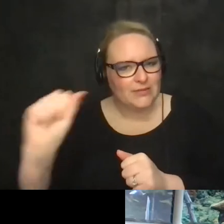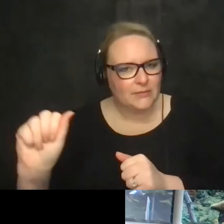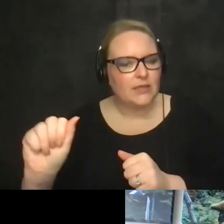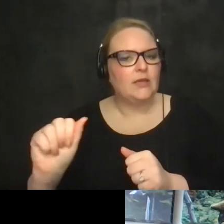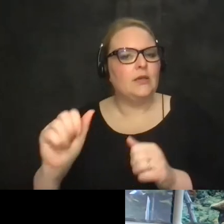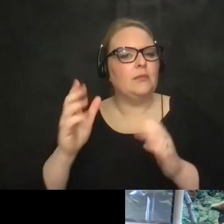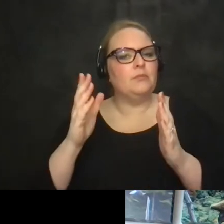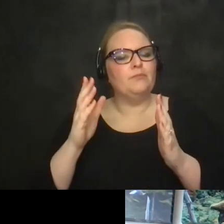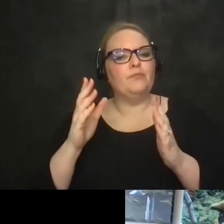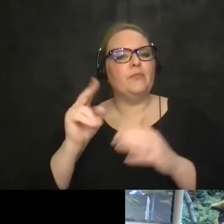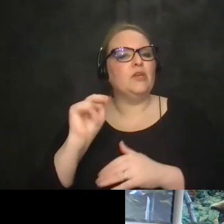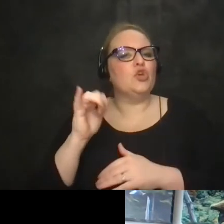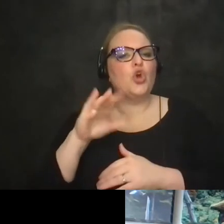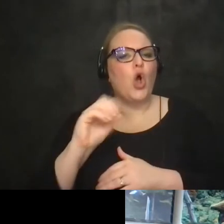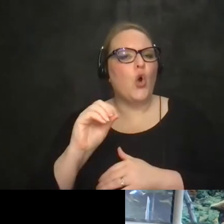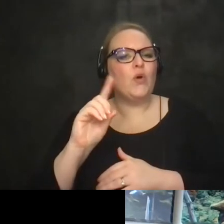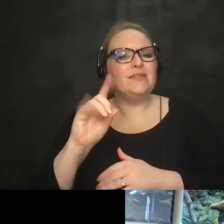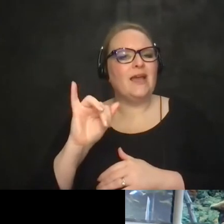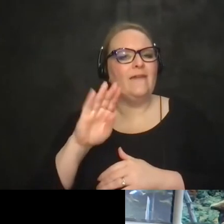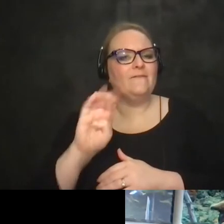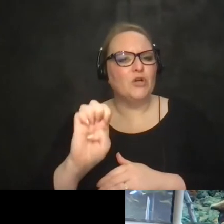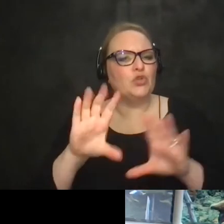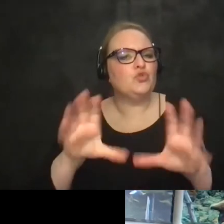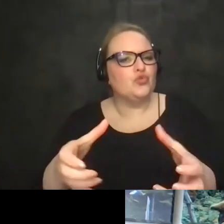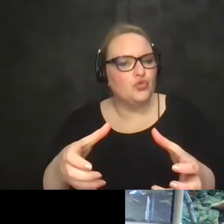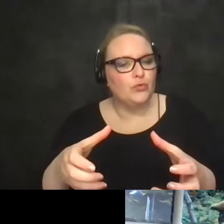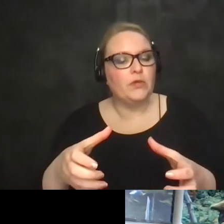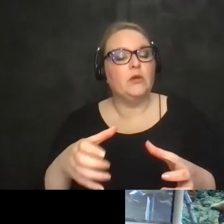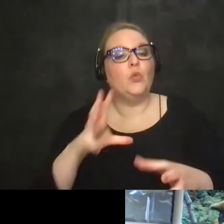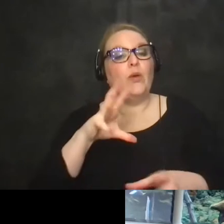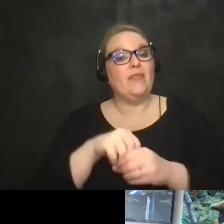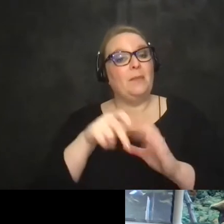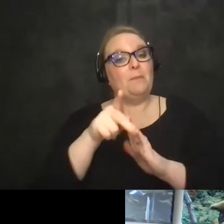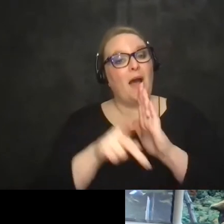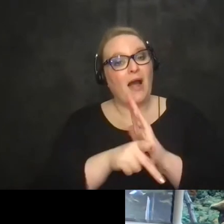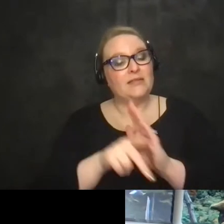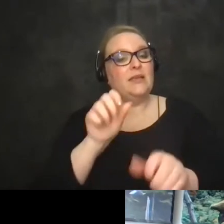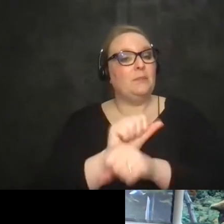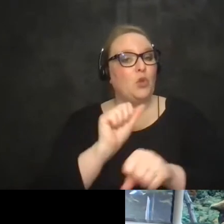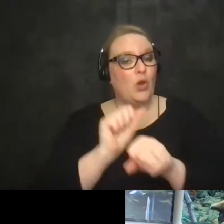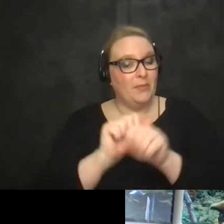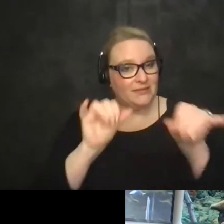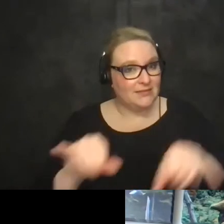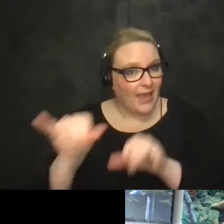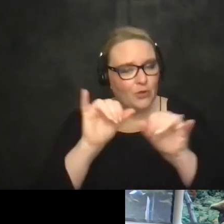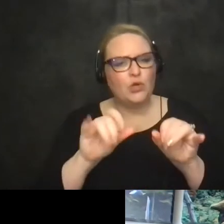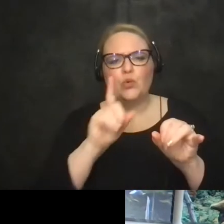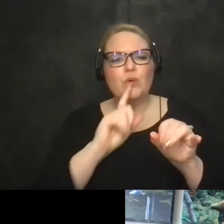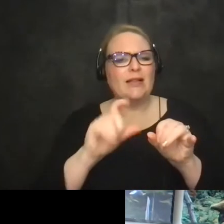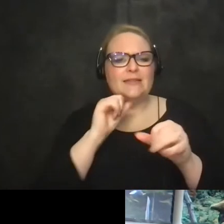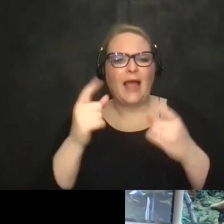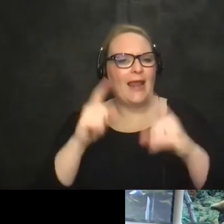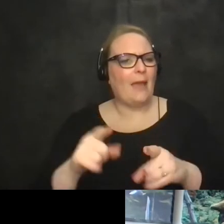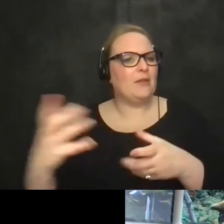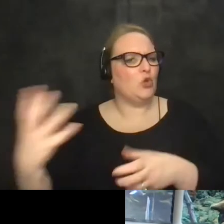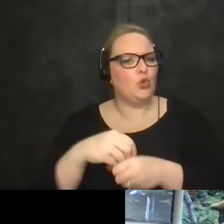just say that you know the neurodiverse population in these policies and employment standards that are uh it's really not happening uh